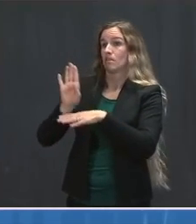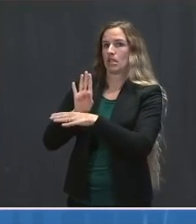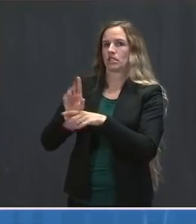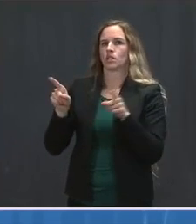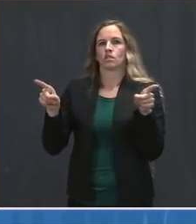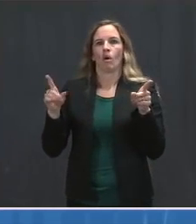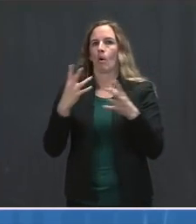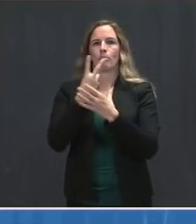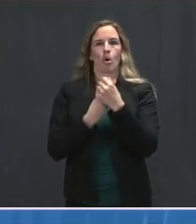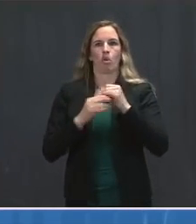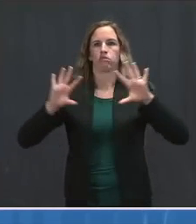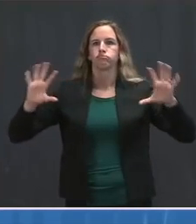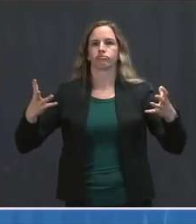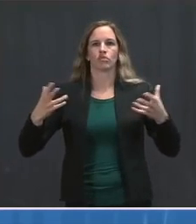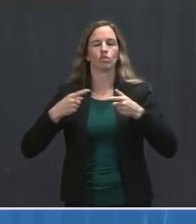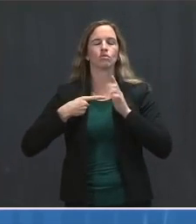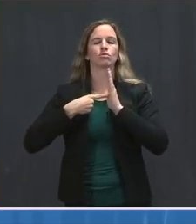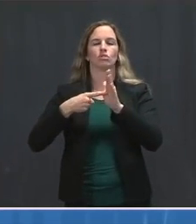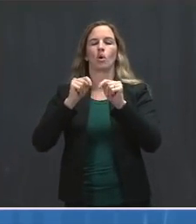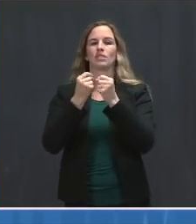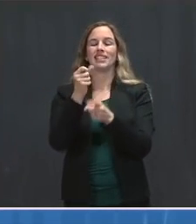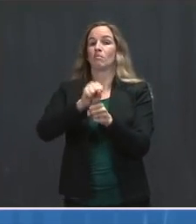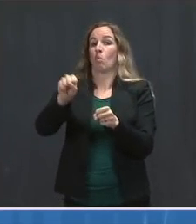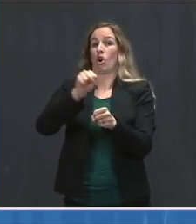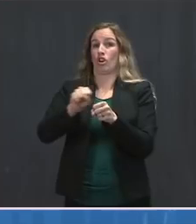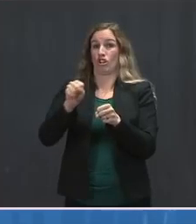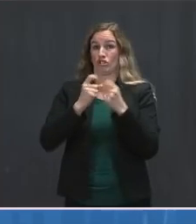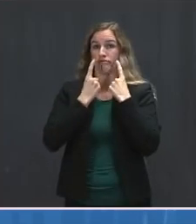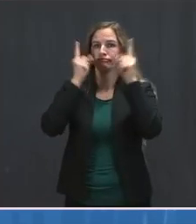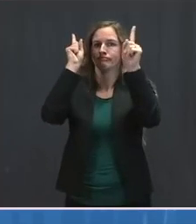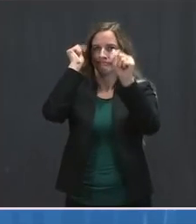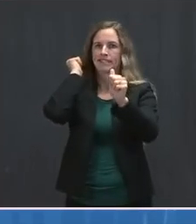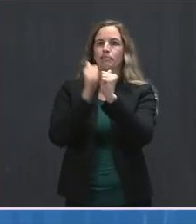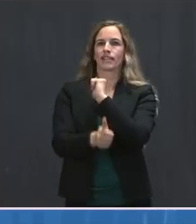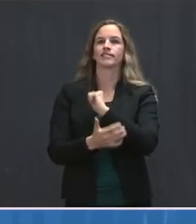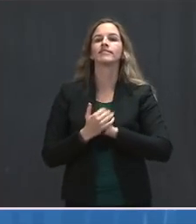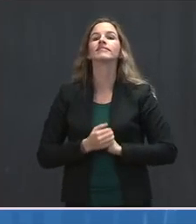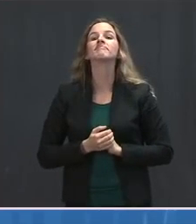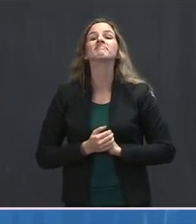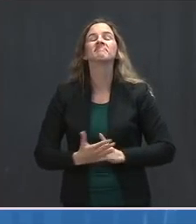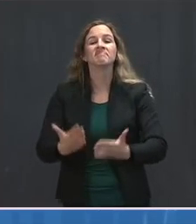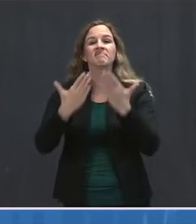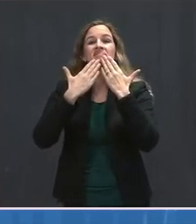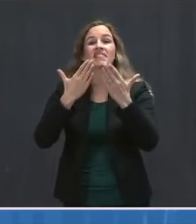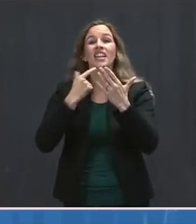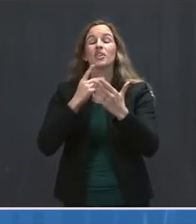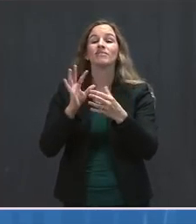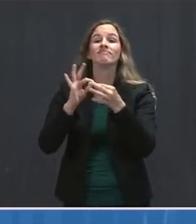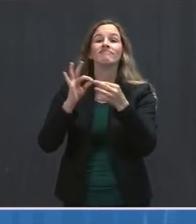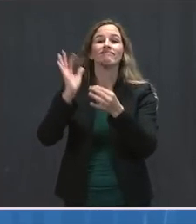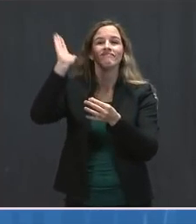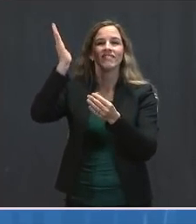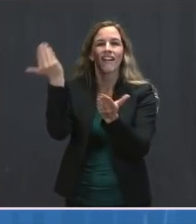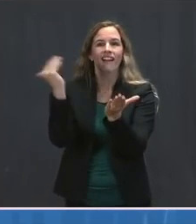demonstrating all the teamwork we need to get this done and move past it. So thank you and we'll talk to you again next week.